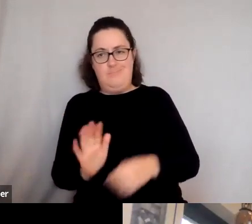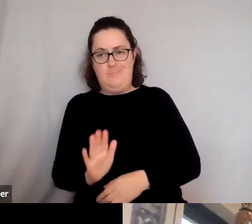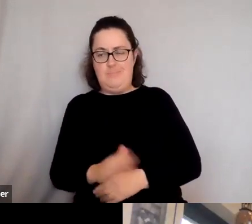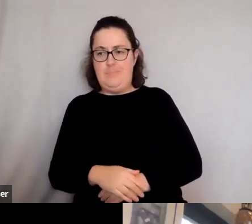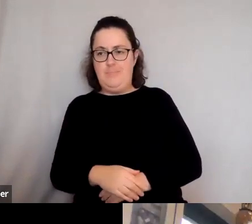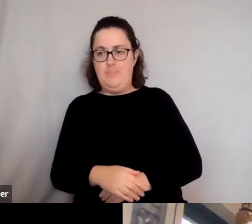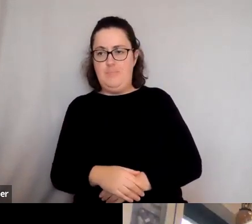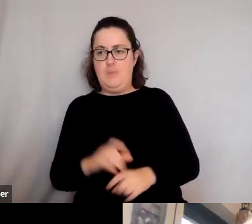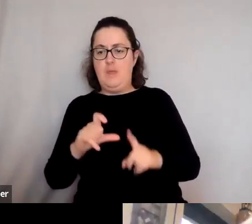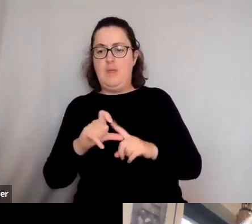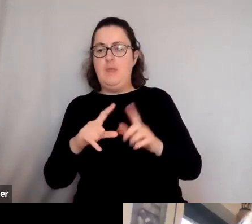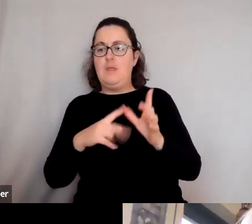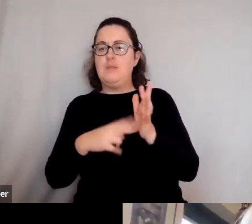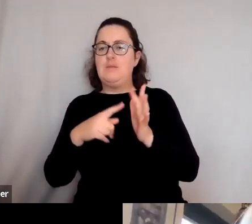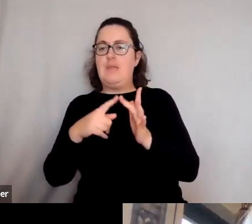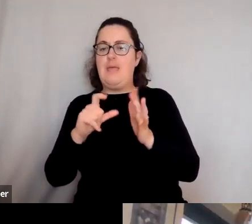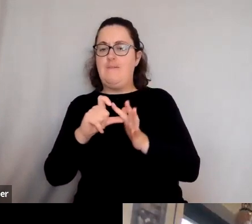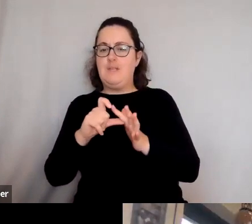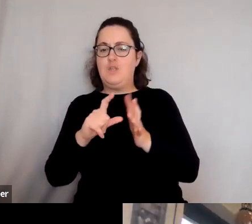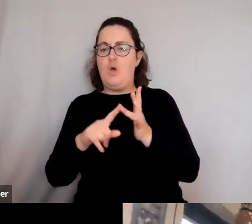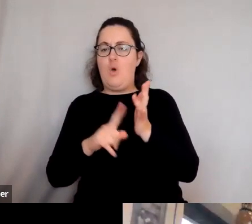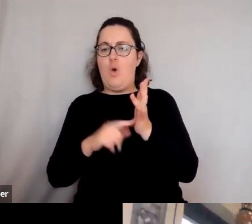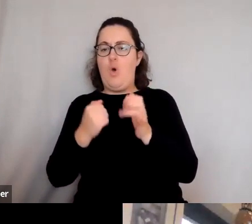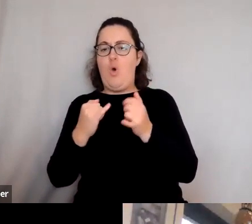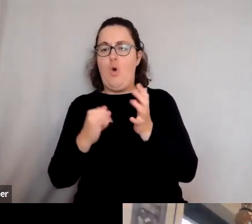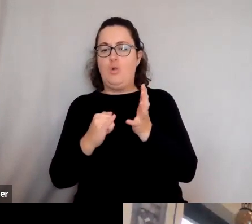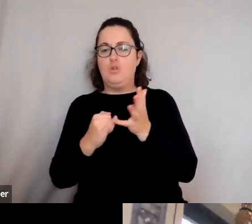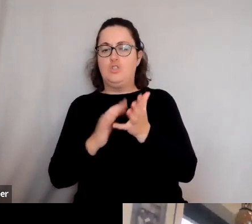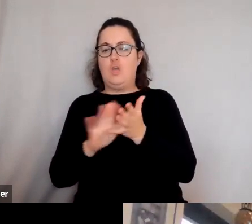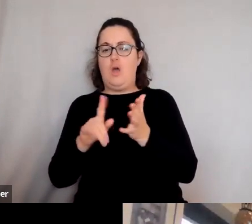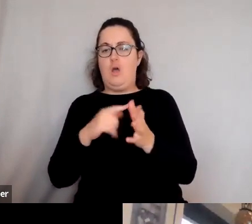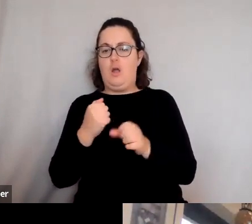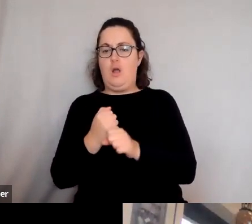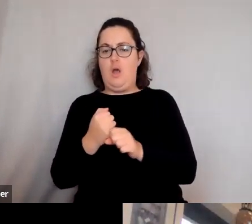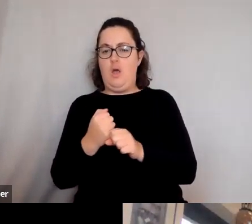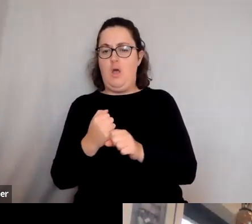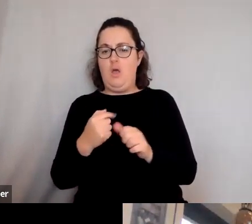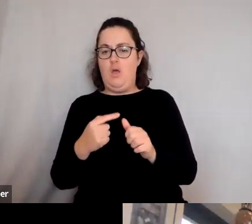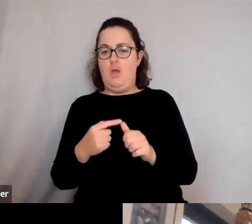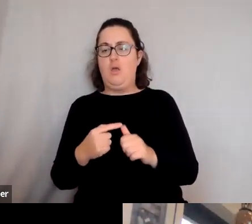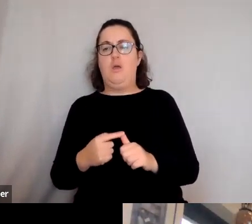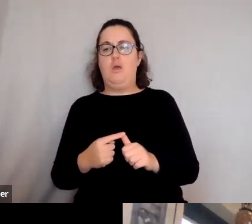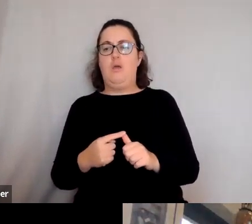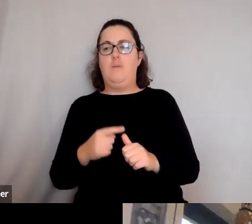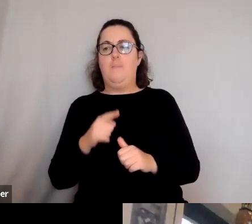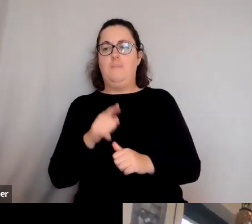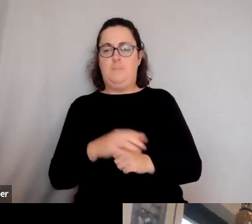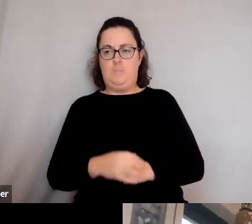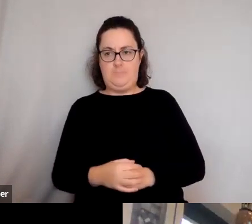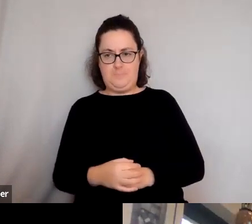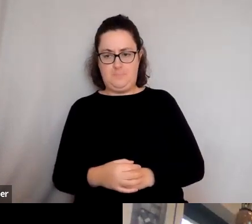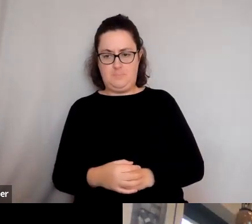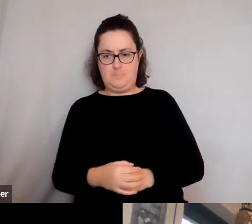David Olashogar has done about black Britain, you know, and entirely, um,